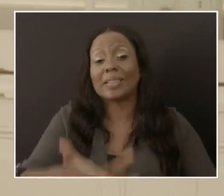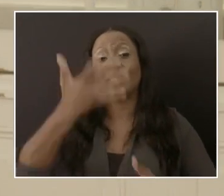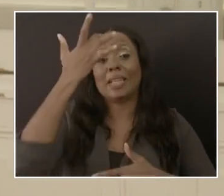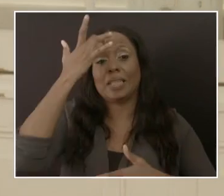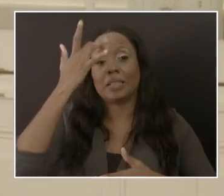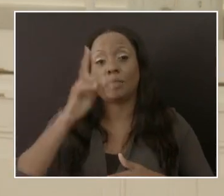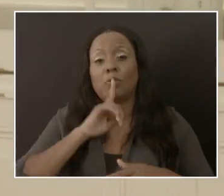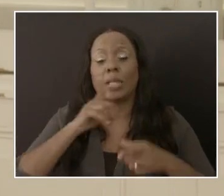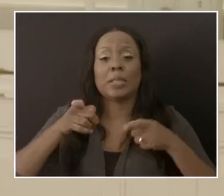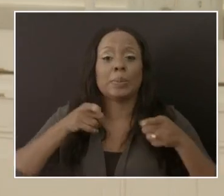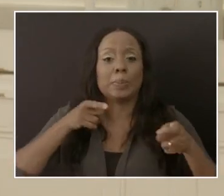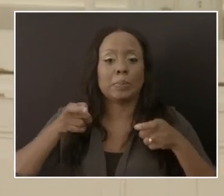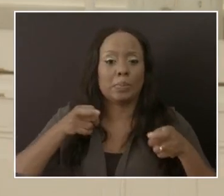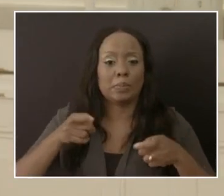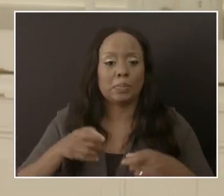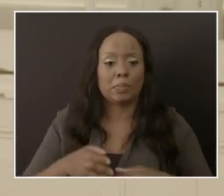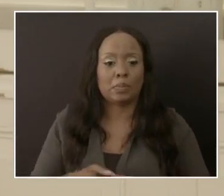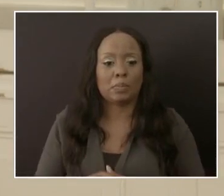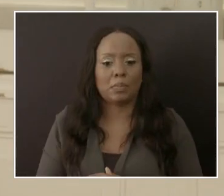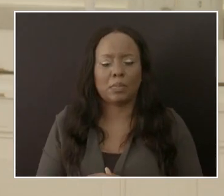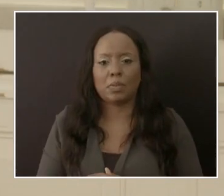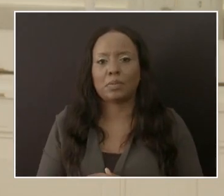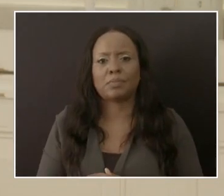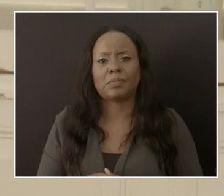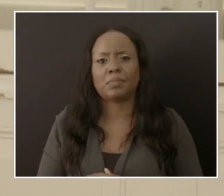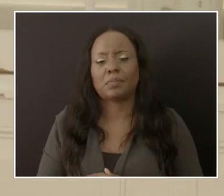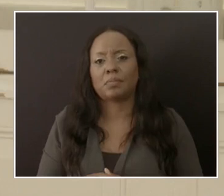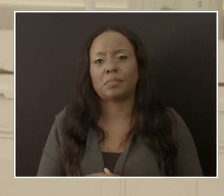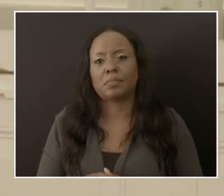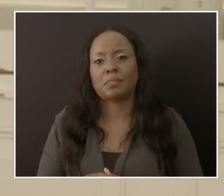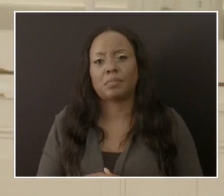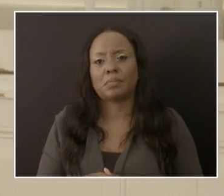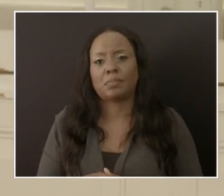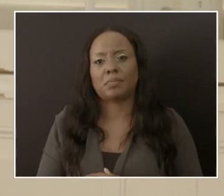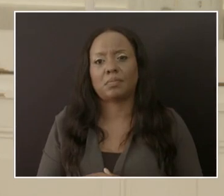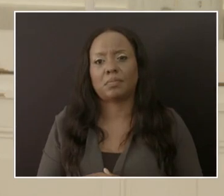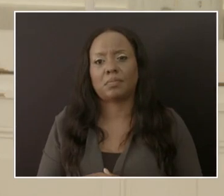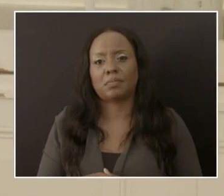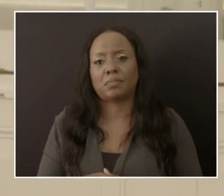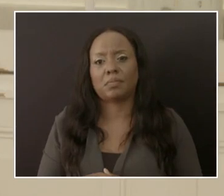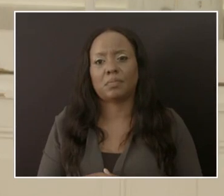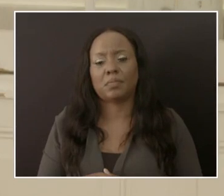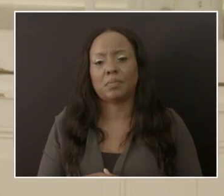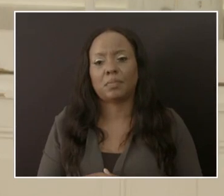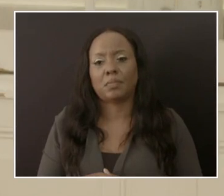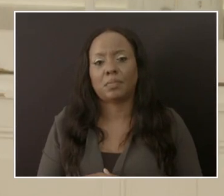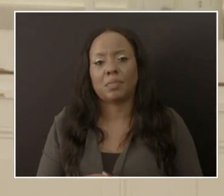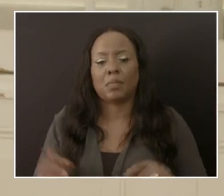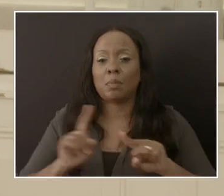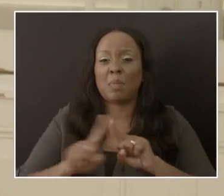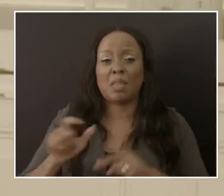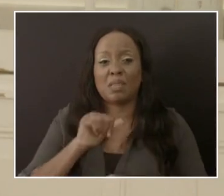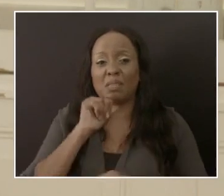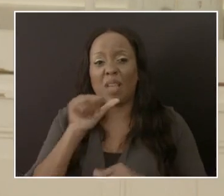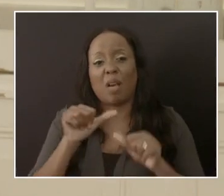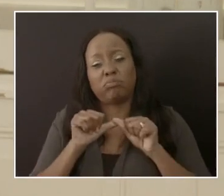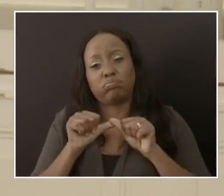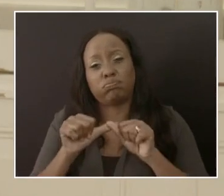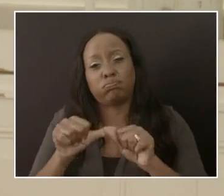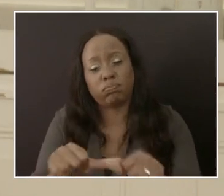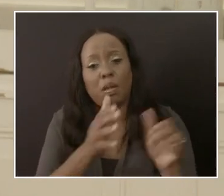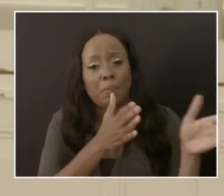environments. But we also realize that this cannot be a long-term plan.